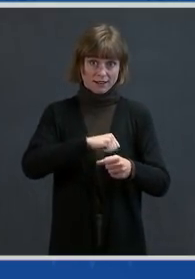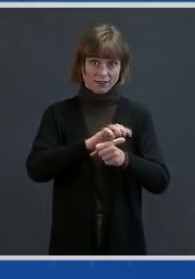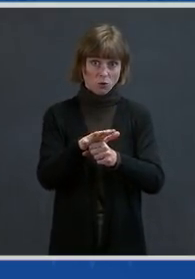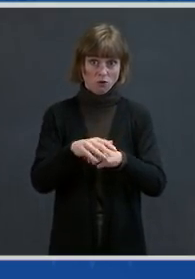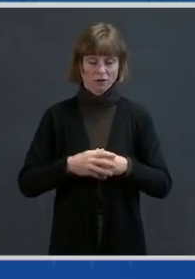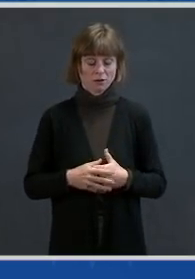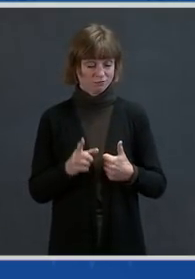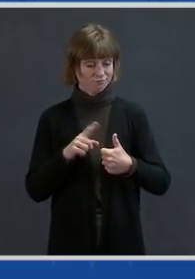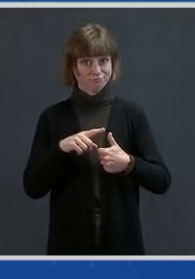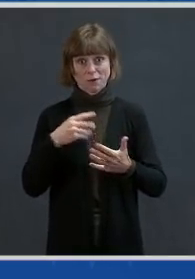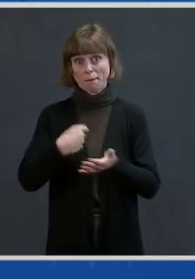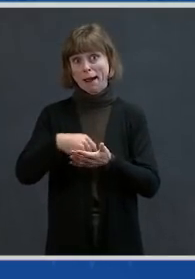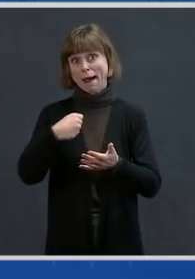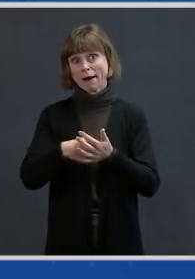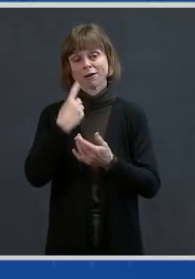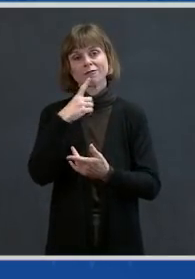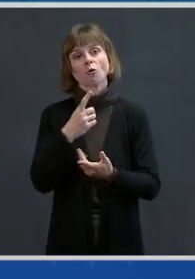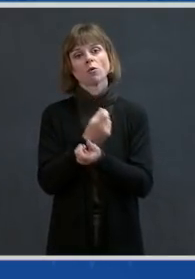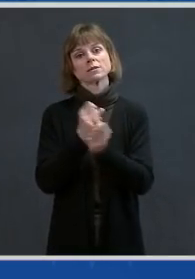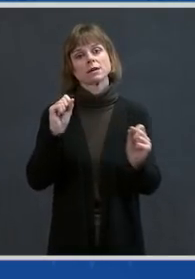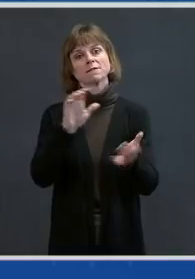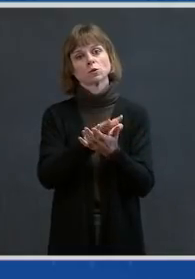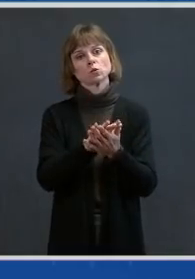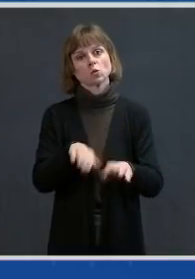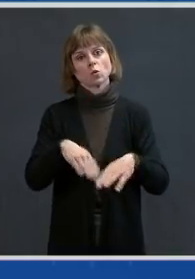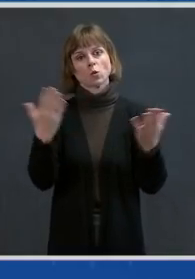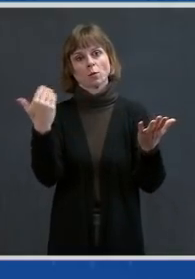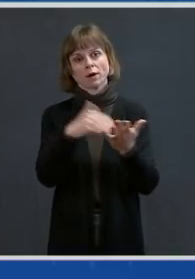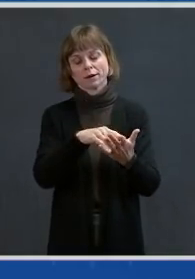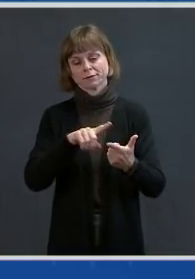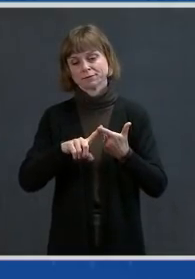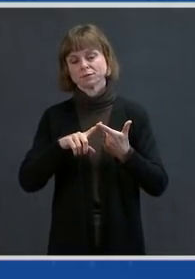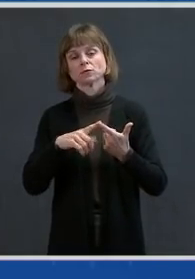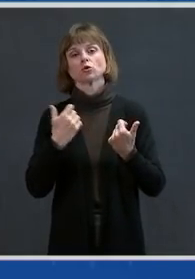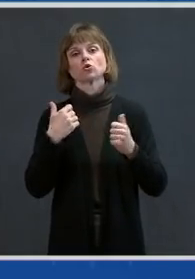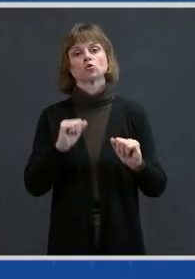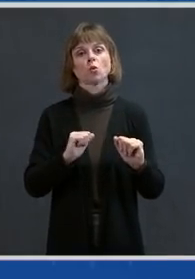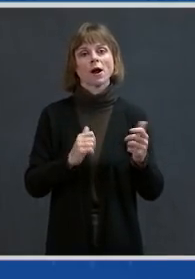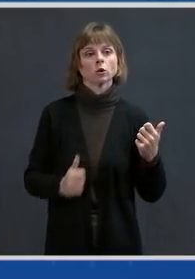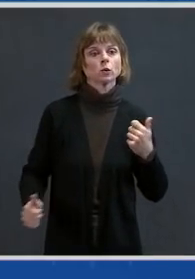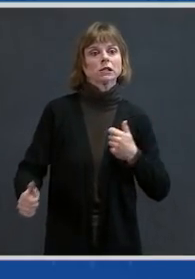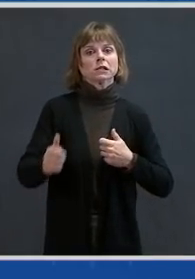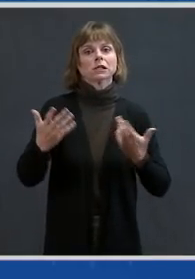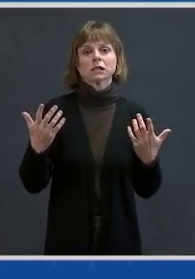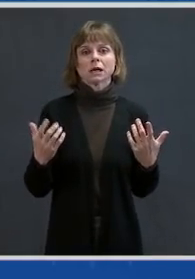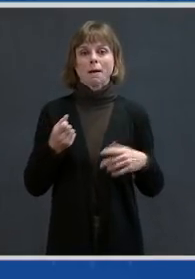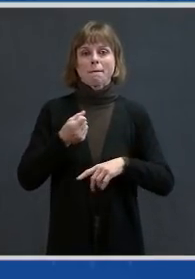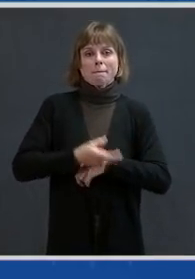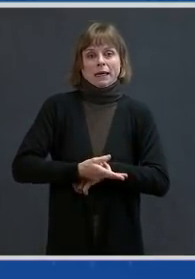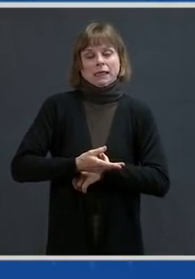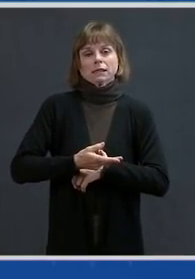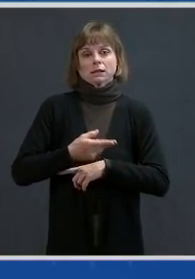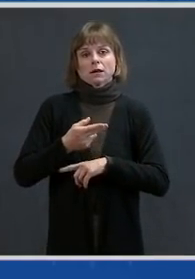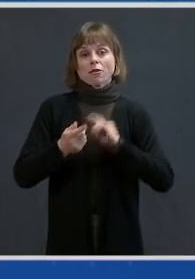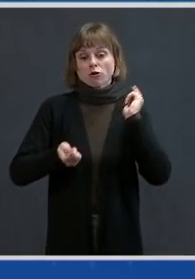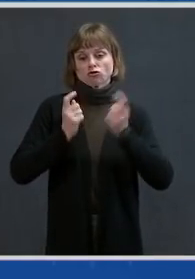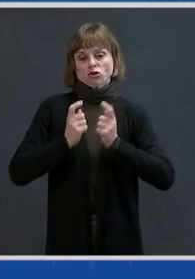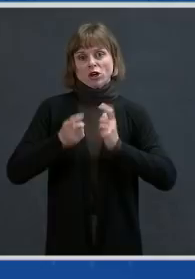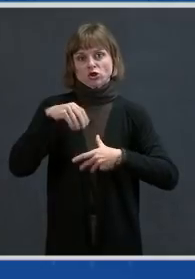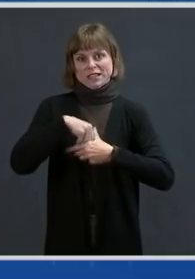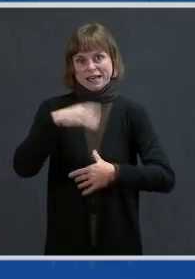funding to make schools safer to open. The ability to stay ahead of the virus as it mutates by funding greater sequencing.